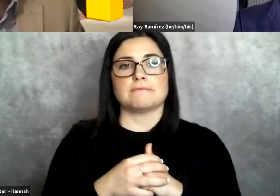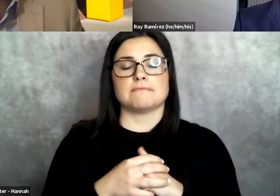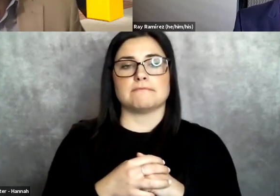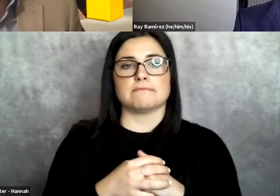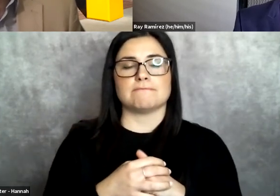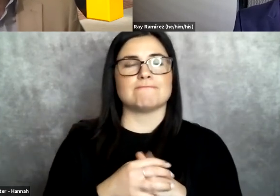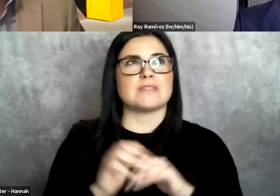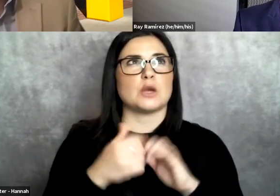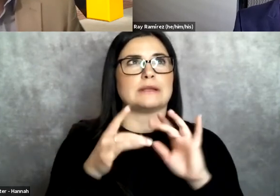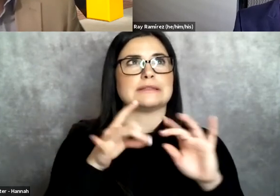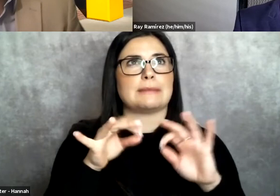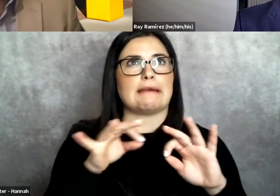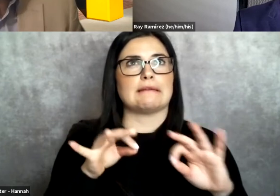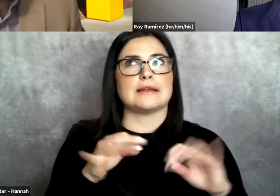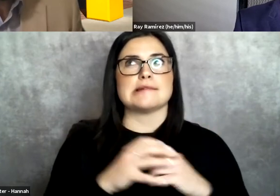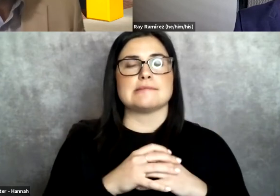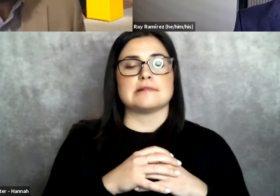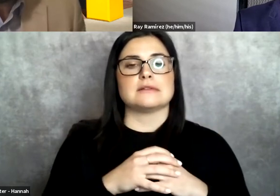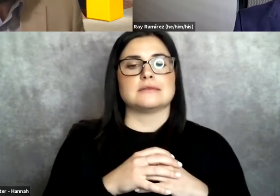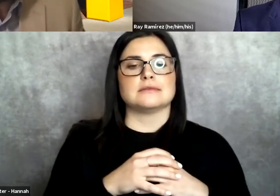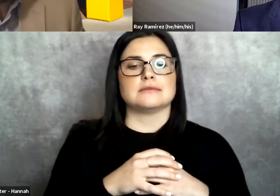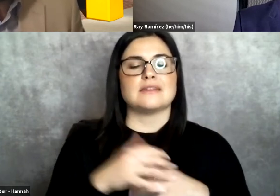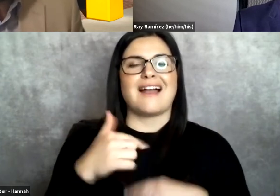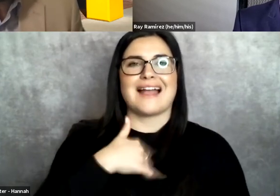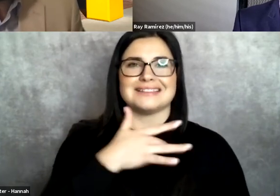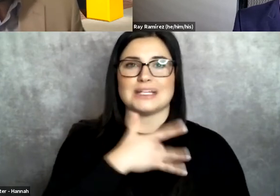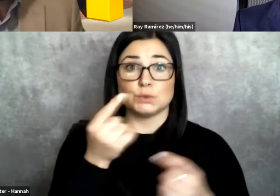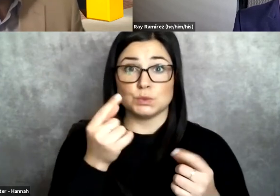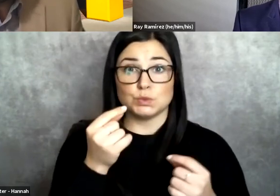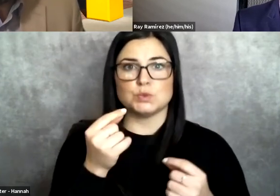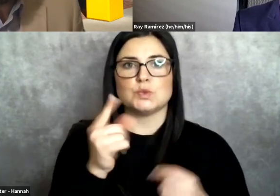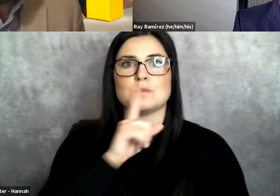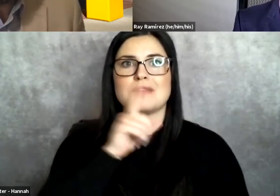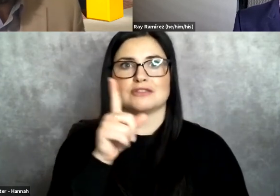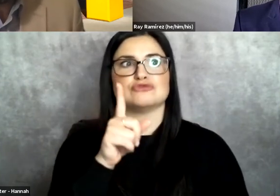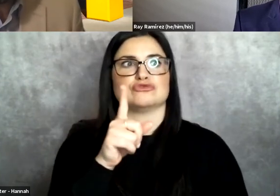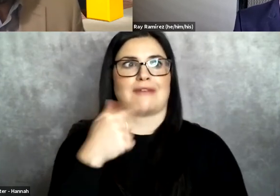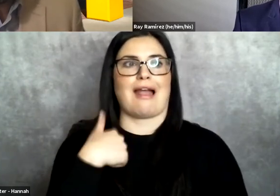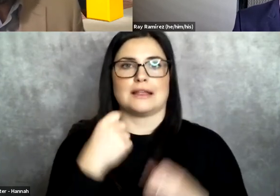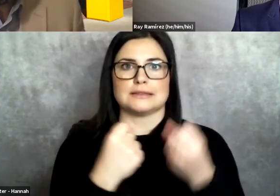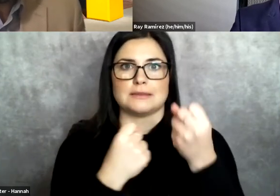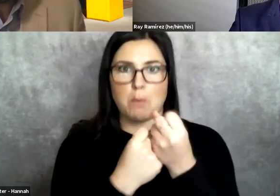how can I say this? I always look out for people, right? And I love supporting people,